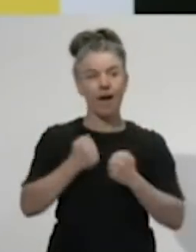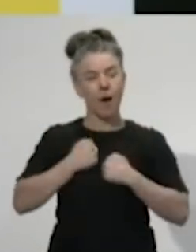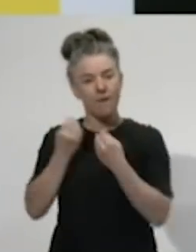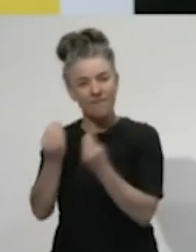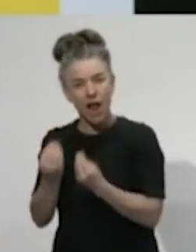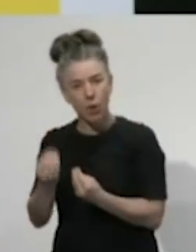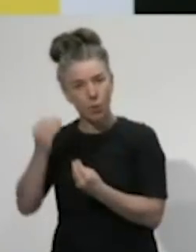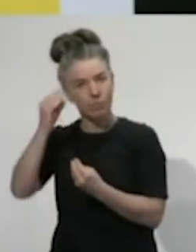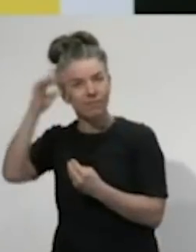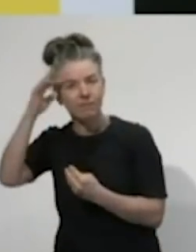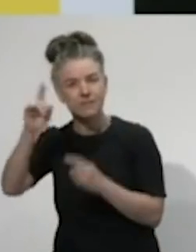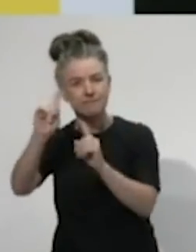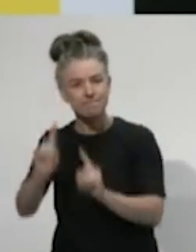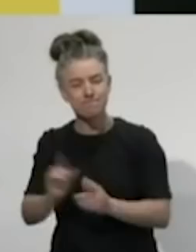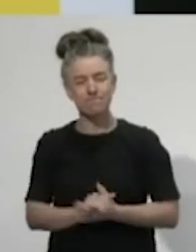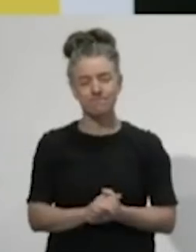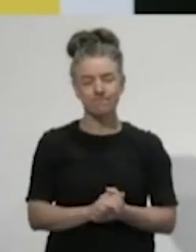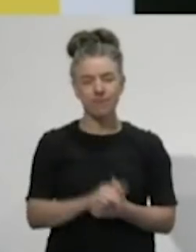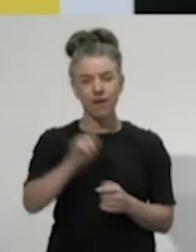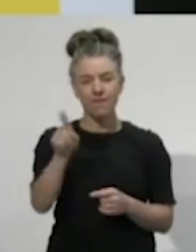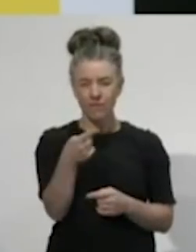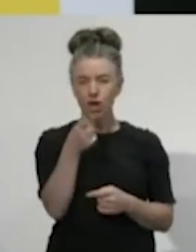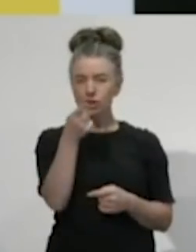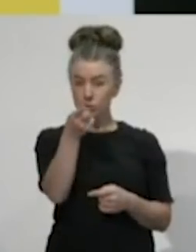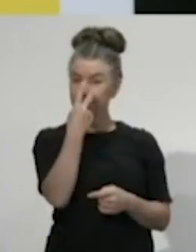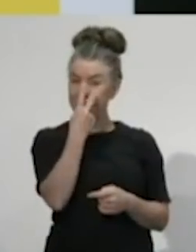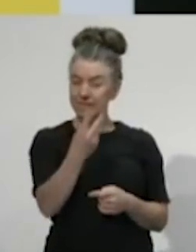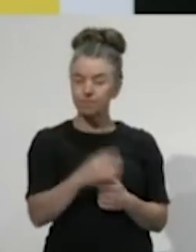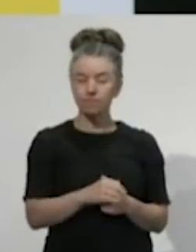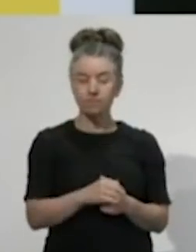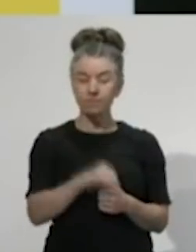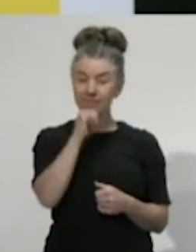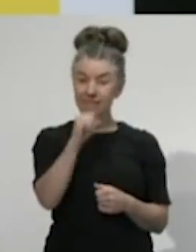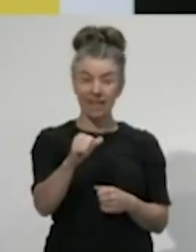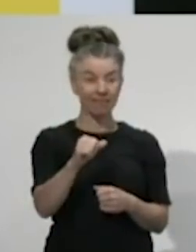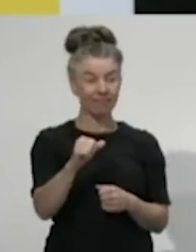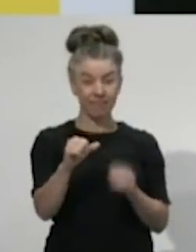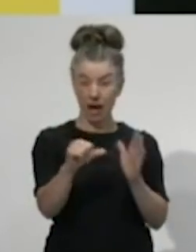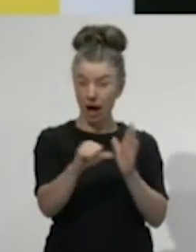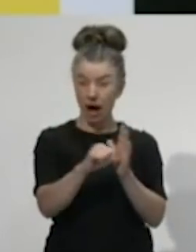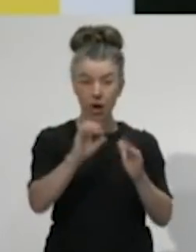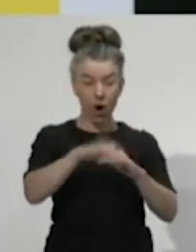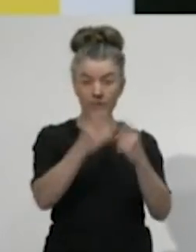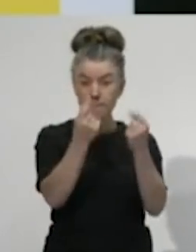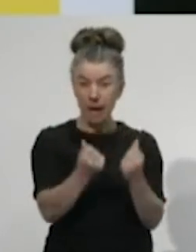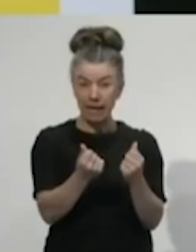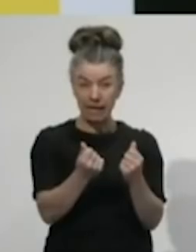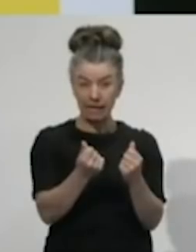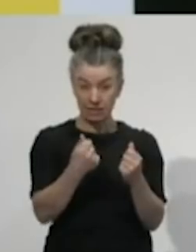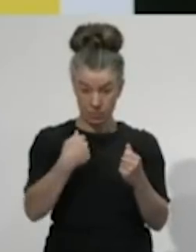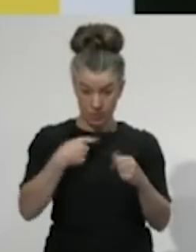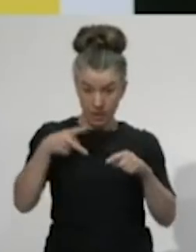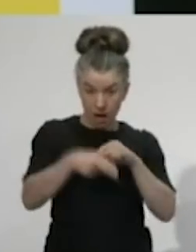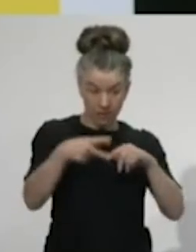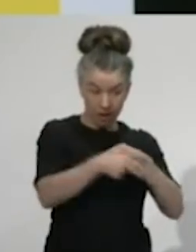bring to the work. The first thing you'll notice is that we believe when times are hard, you don't cut, you